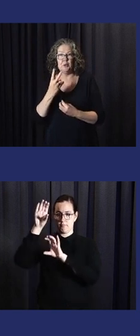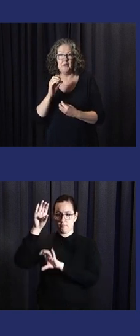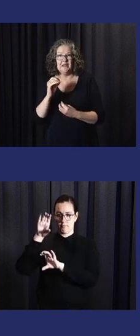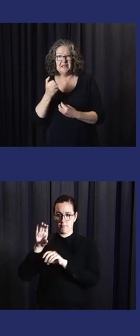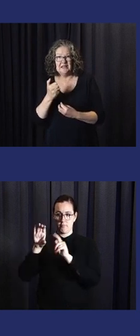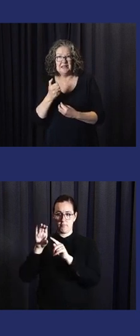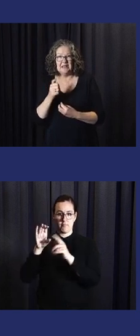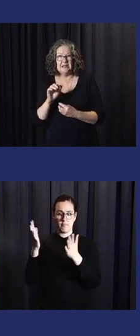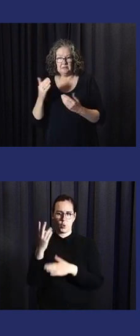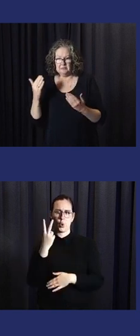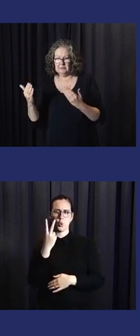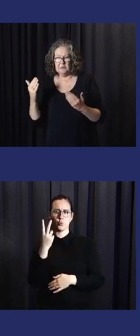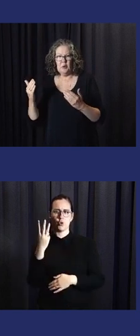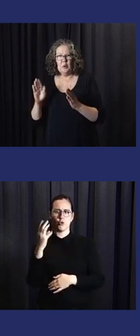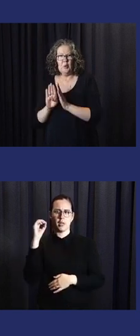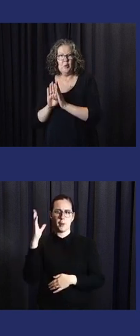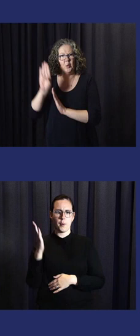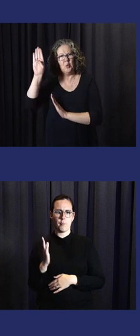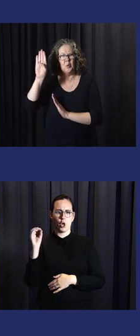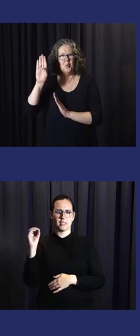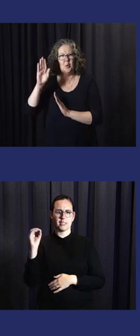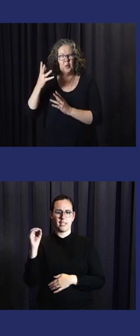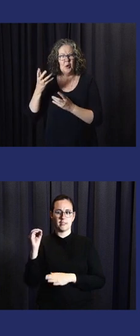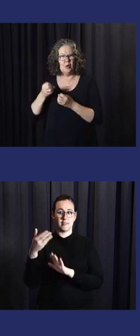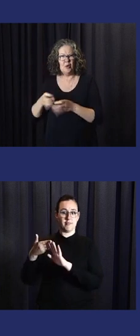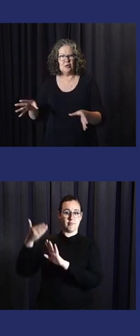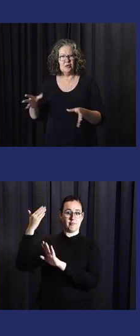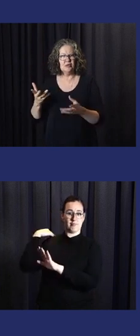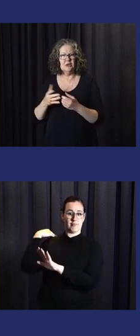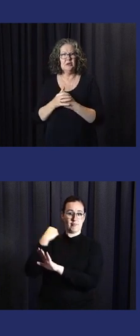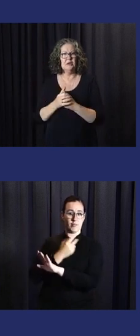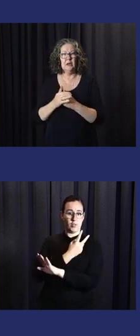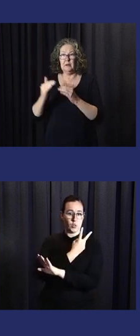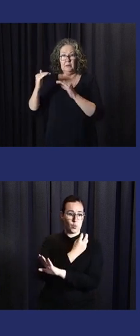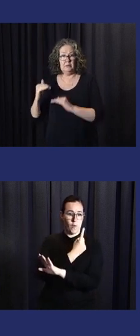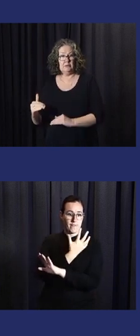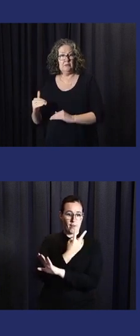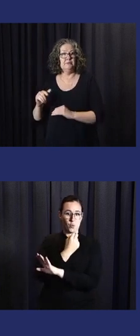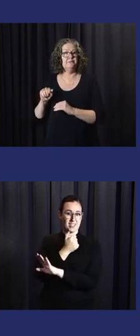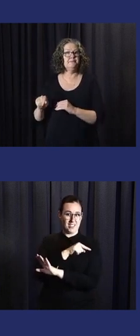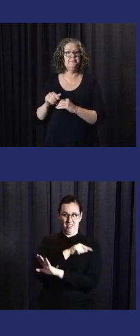23% to compare with 2015 and 2016.